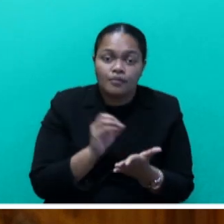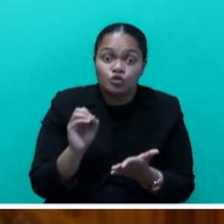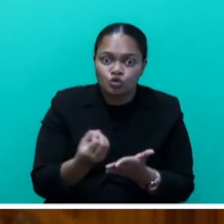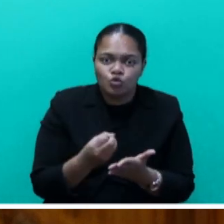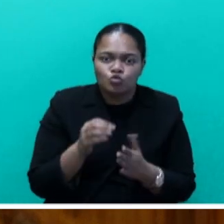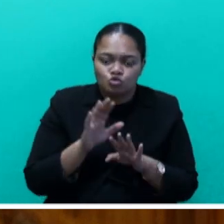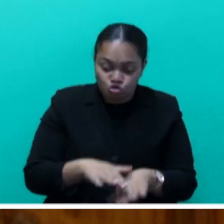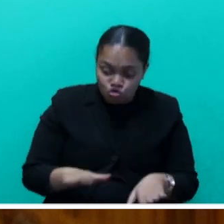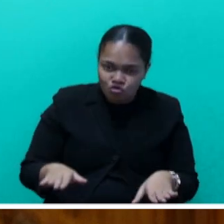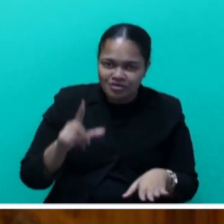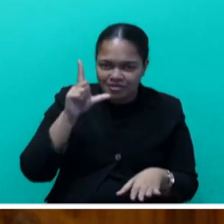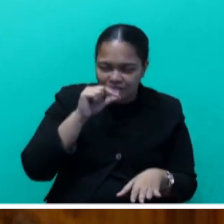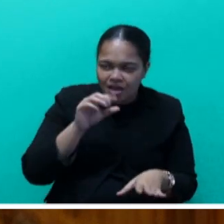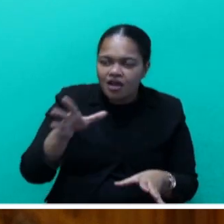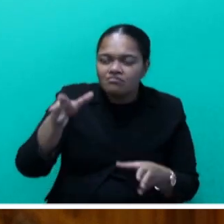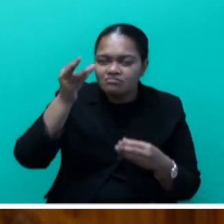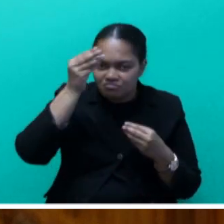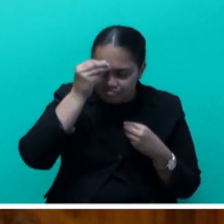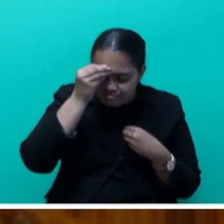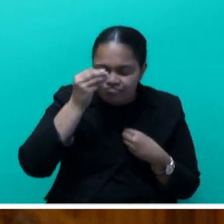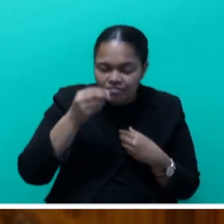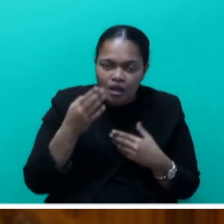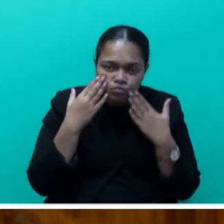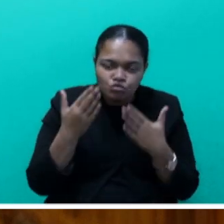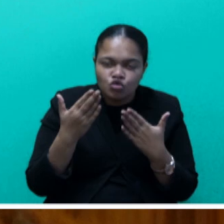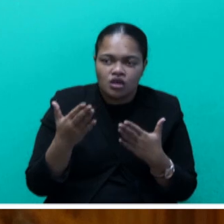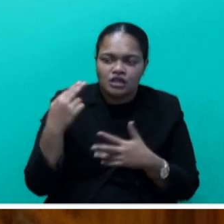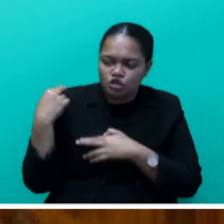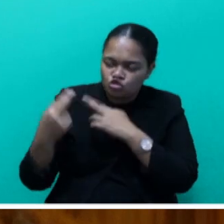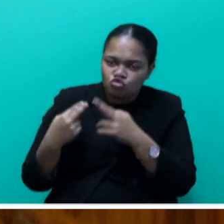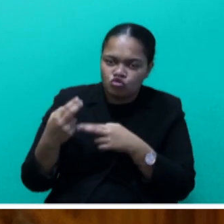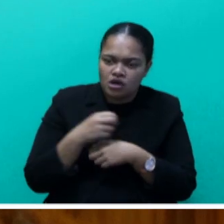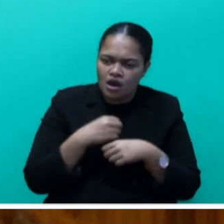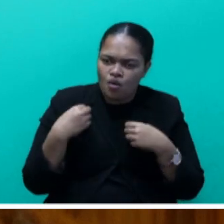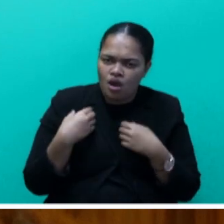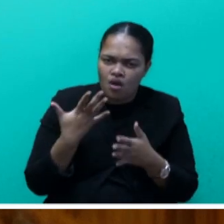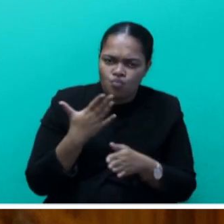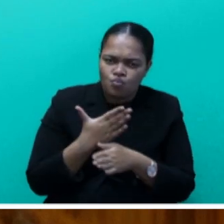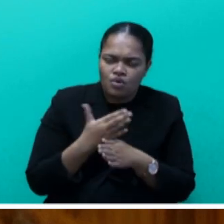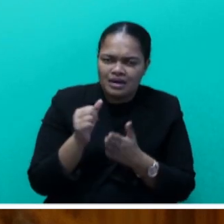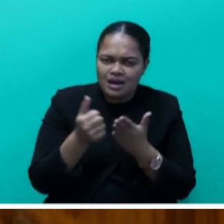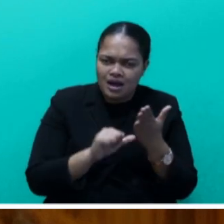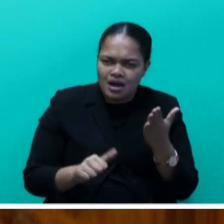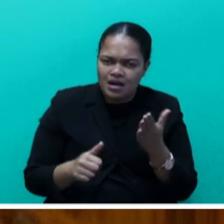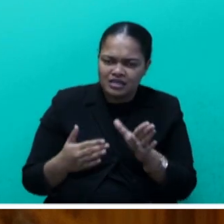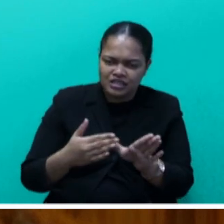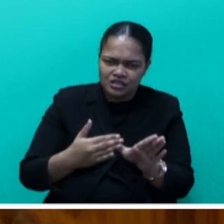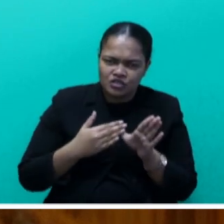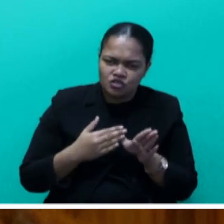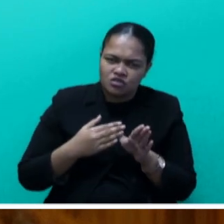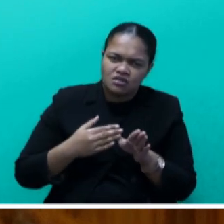can learn and appreciate our history, our art, our traditions, our indigenous knowledge systems,